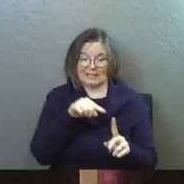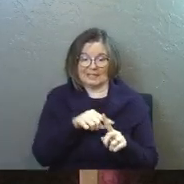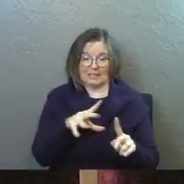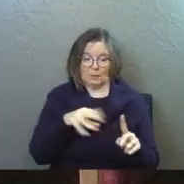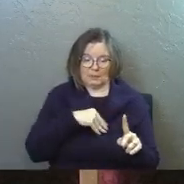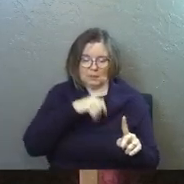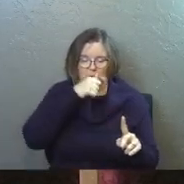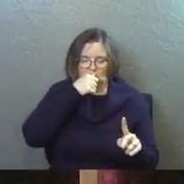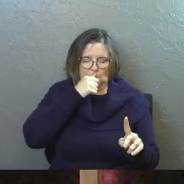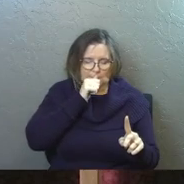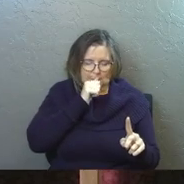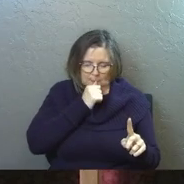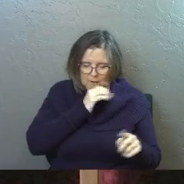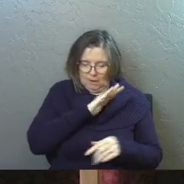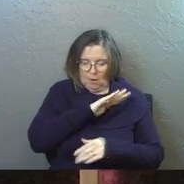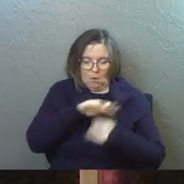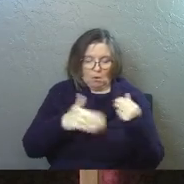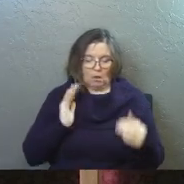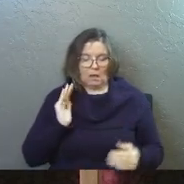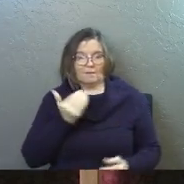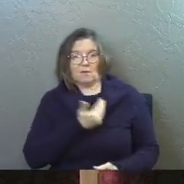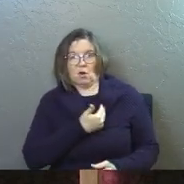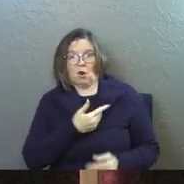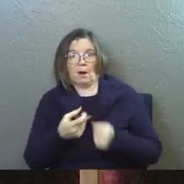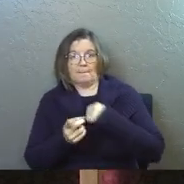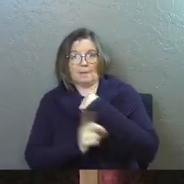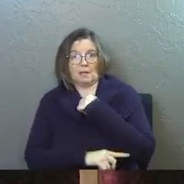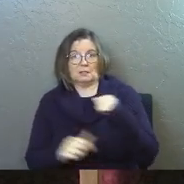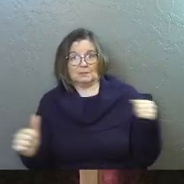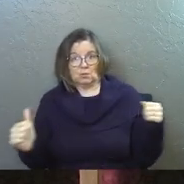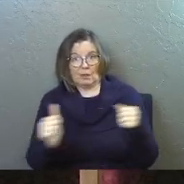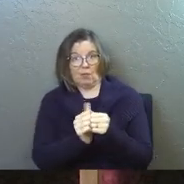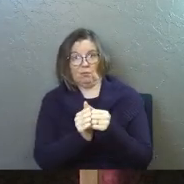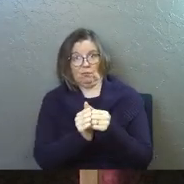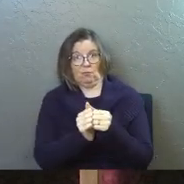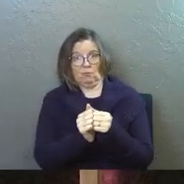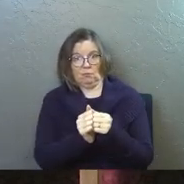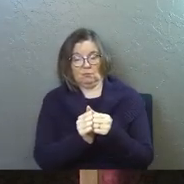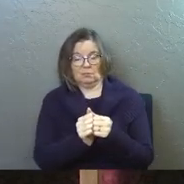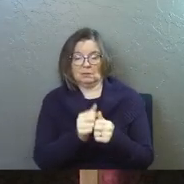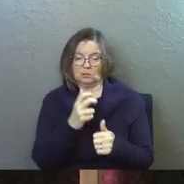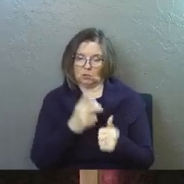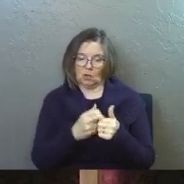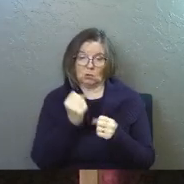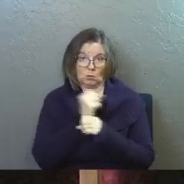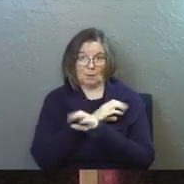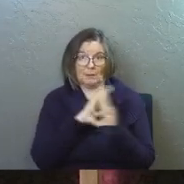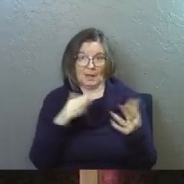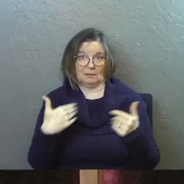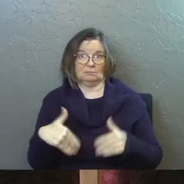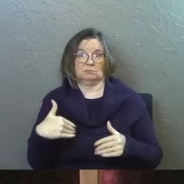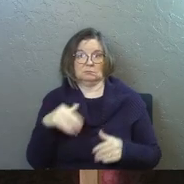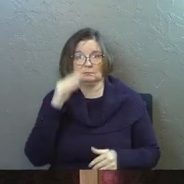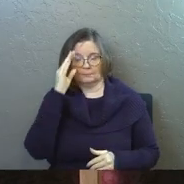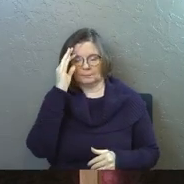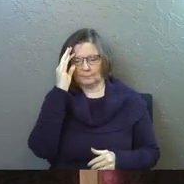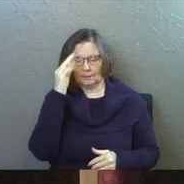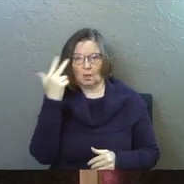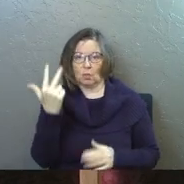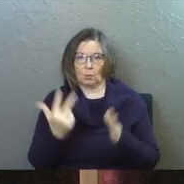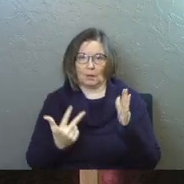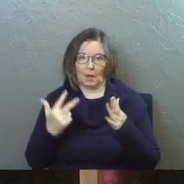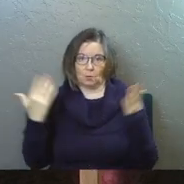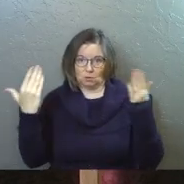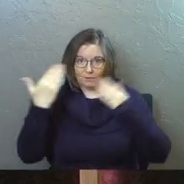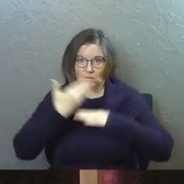asked to suffer all of our collective punishments together. It's hard to imagine, isn't it? Three hours